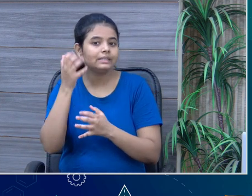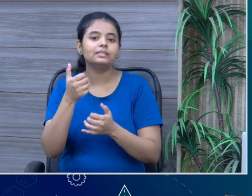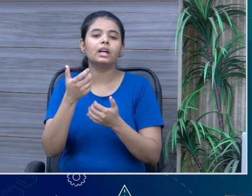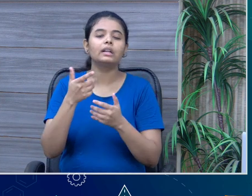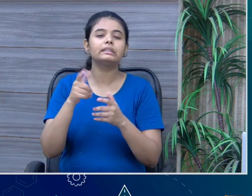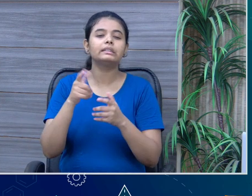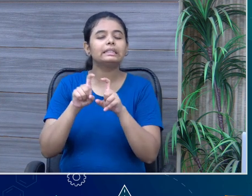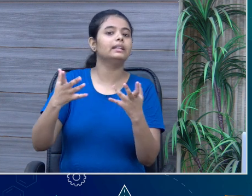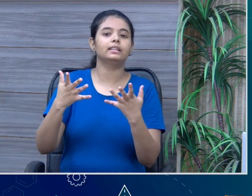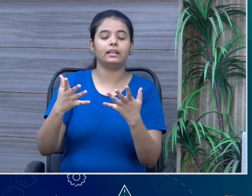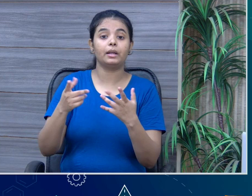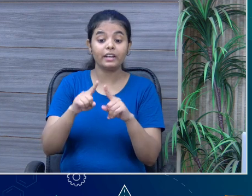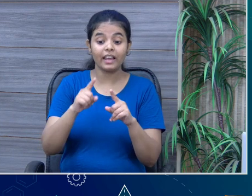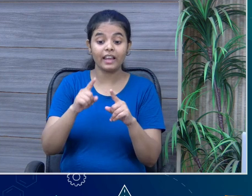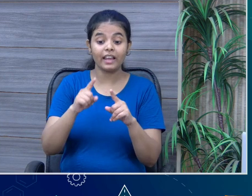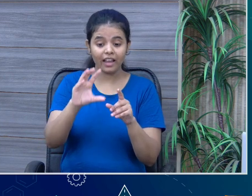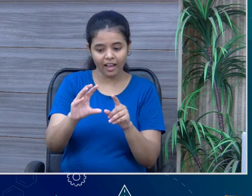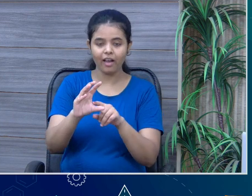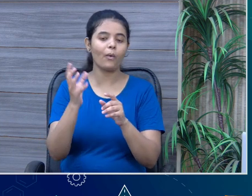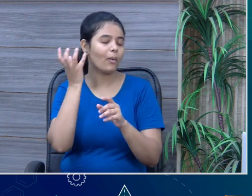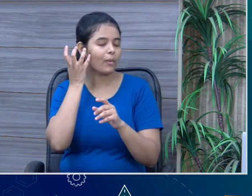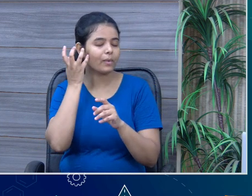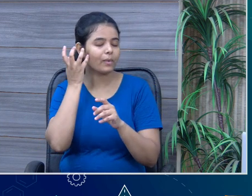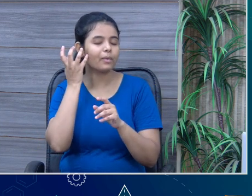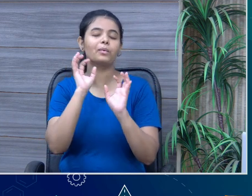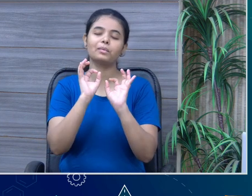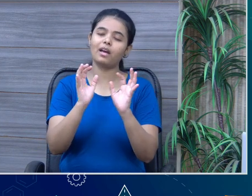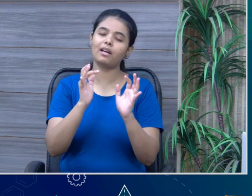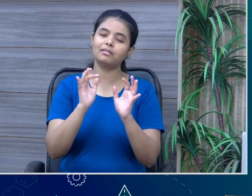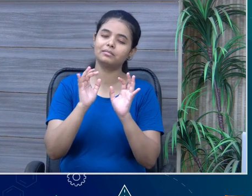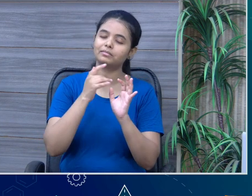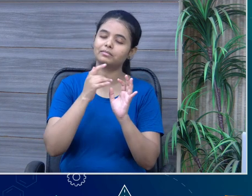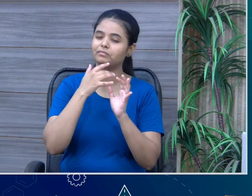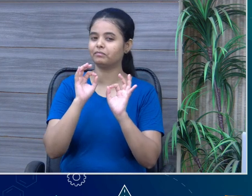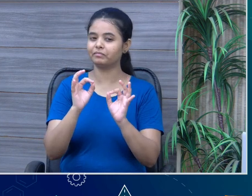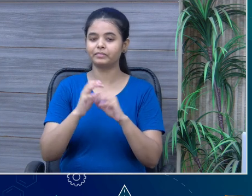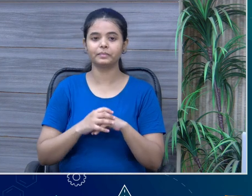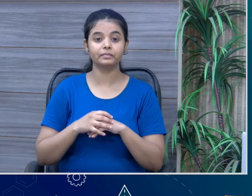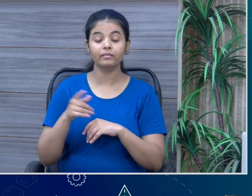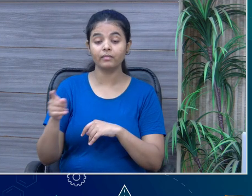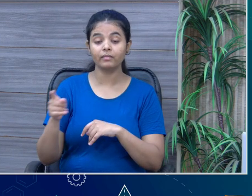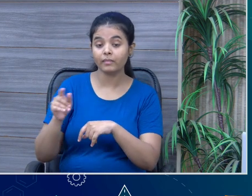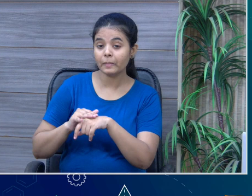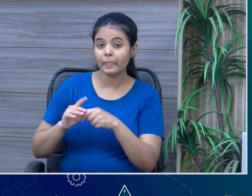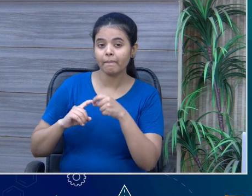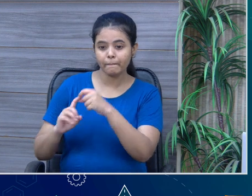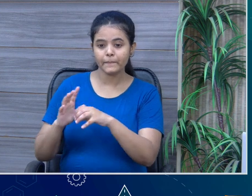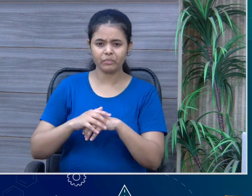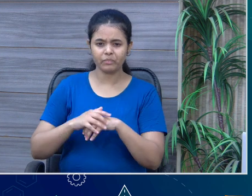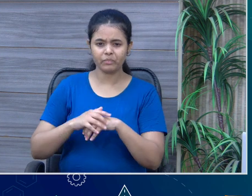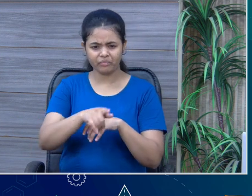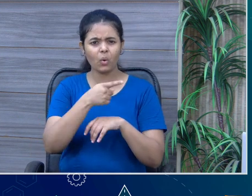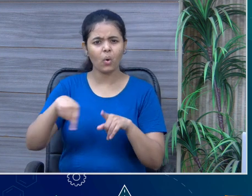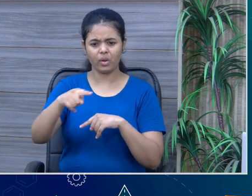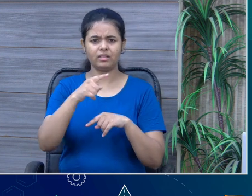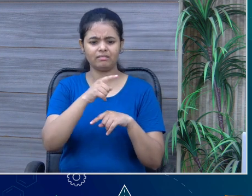shell is little on the lighter side. Okay. All right. And are they of same color as well? Are